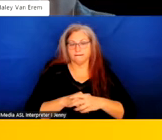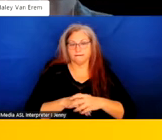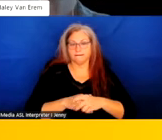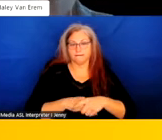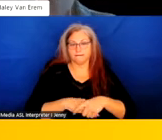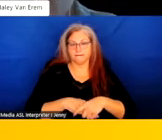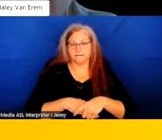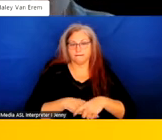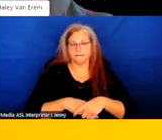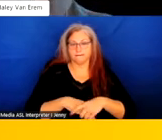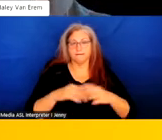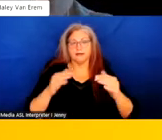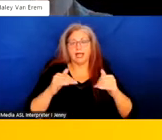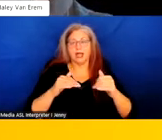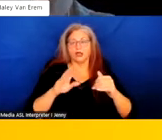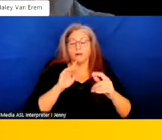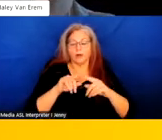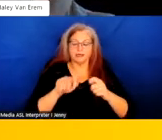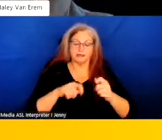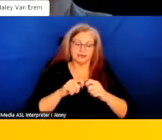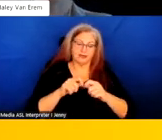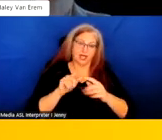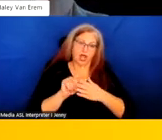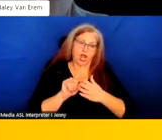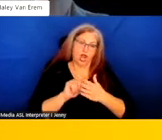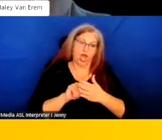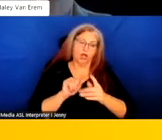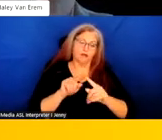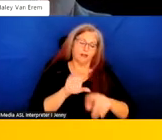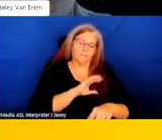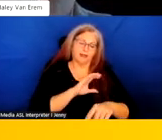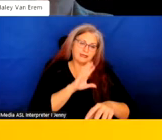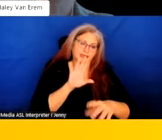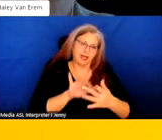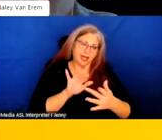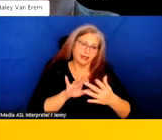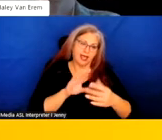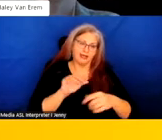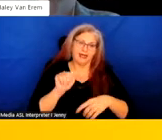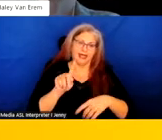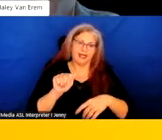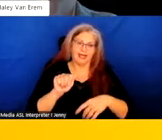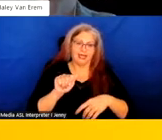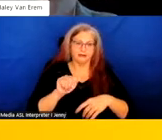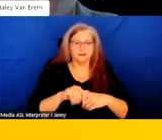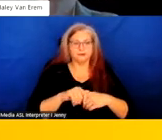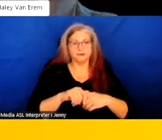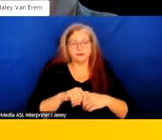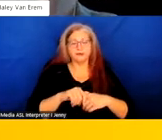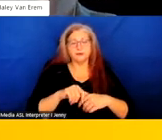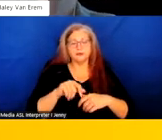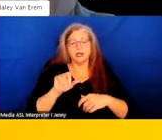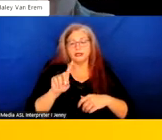So now turning to specifically law enforcement contact and thinking about the ADA and policing. So the